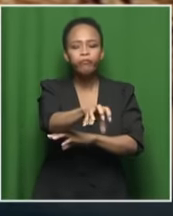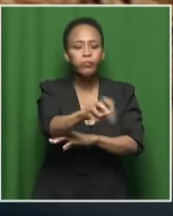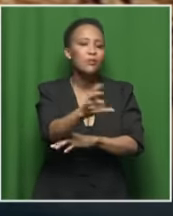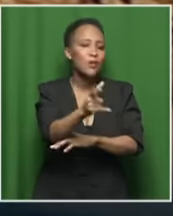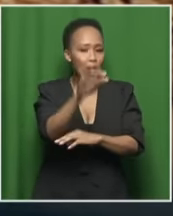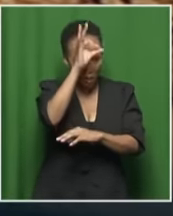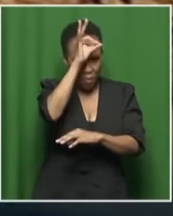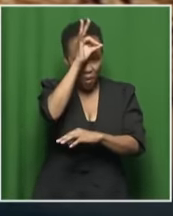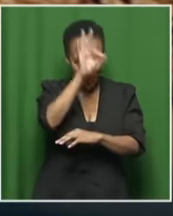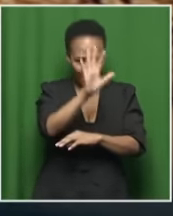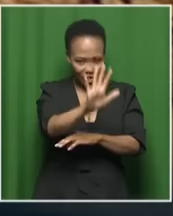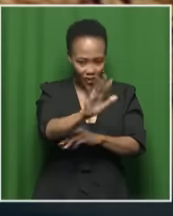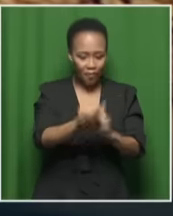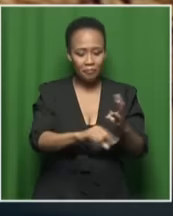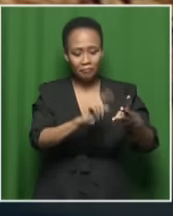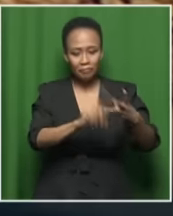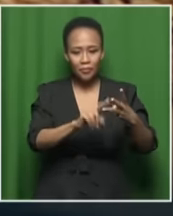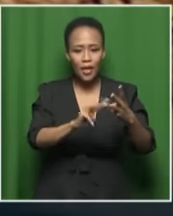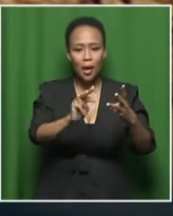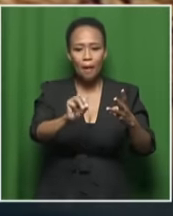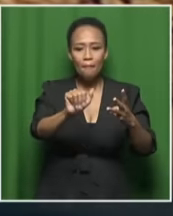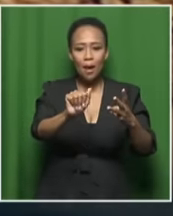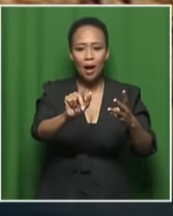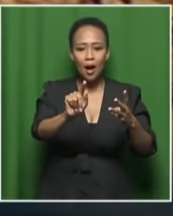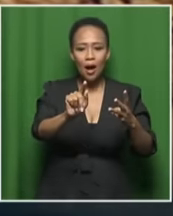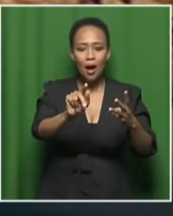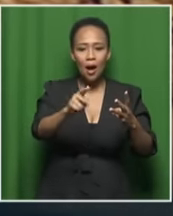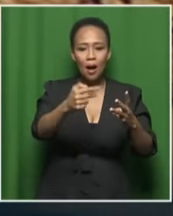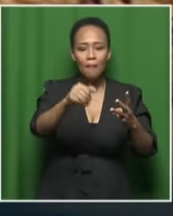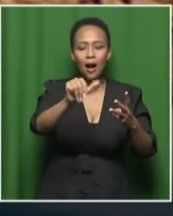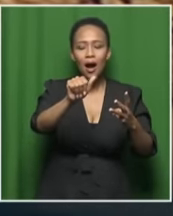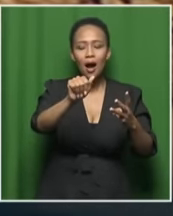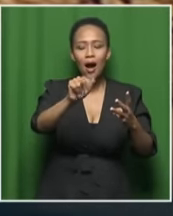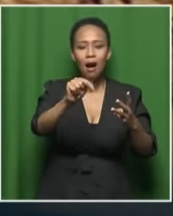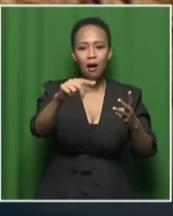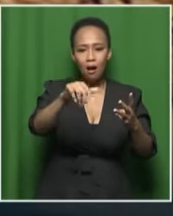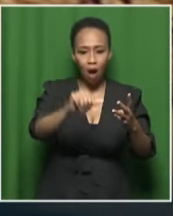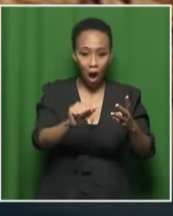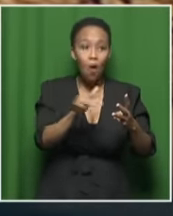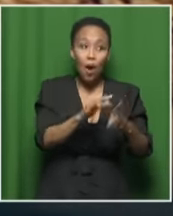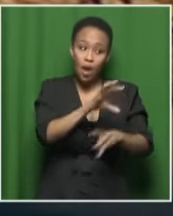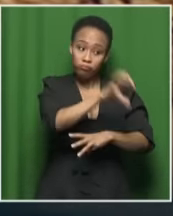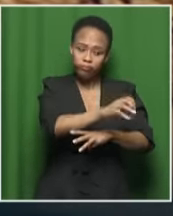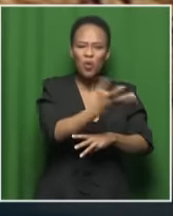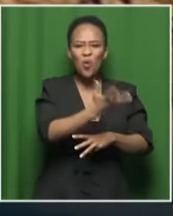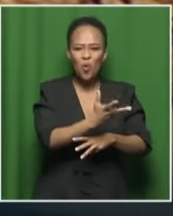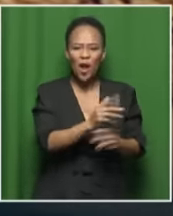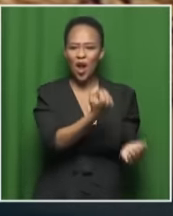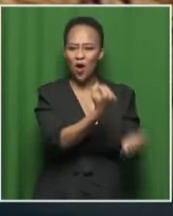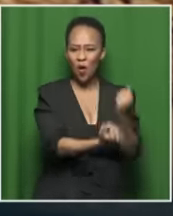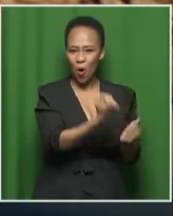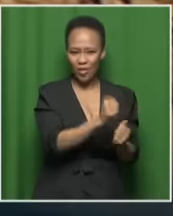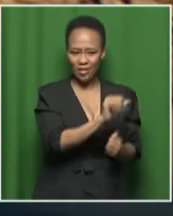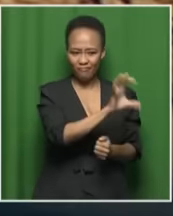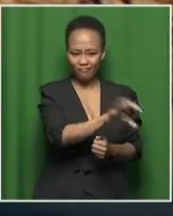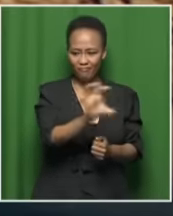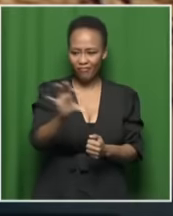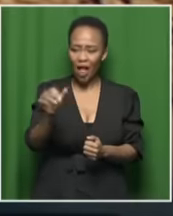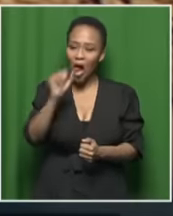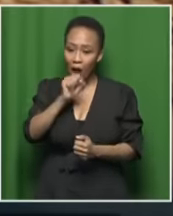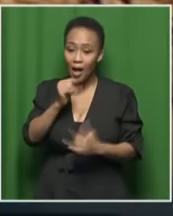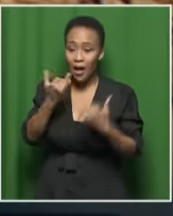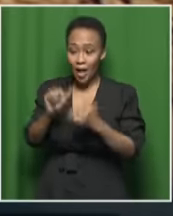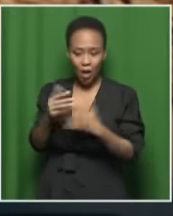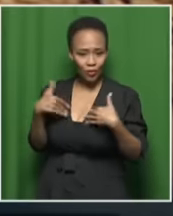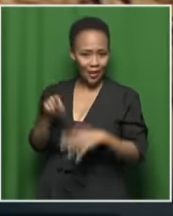Kenny Mapanga outside a court because we are anticipating that there will be further movement this morning. But let's go to Griselda